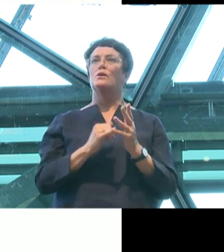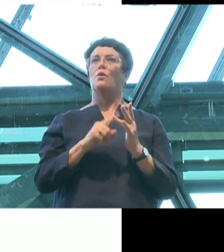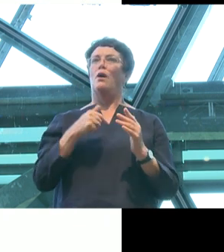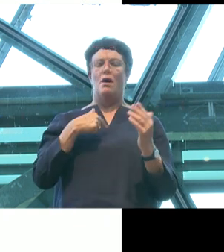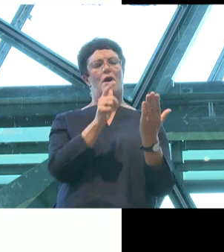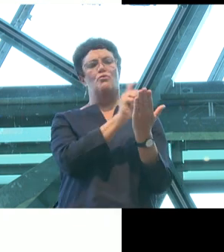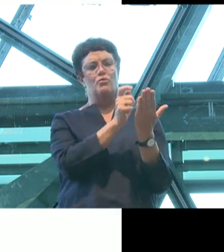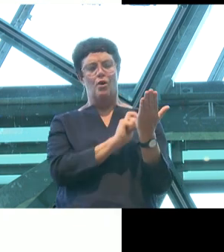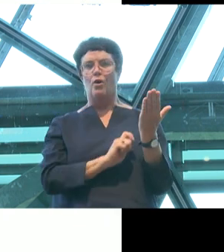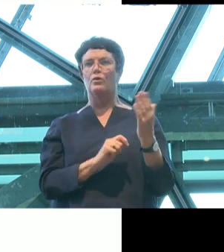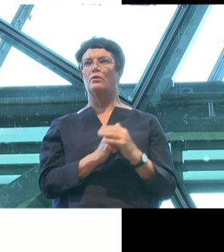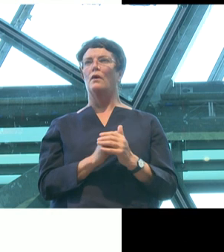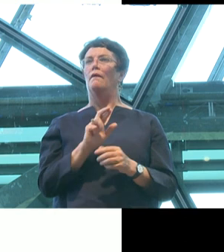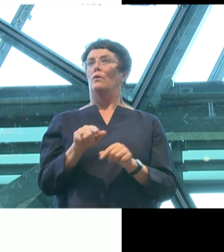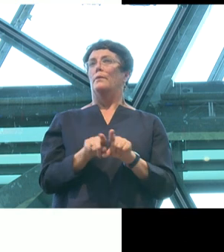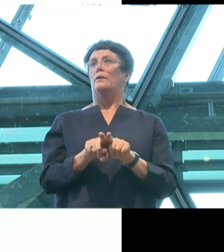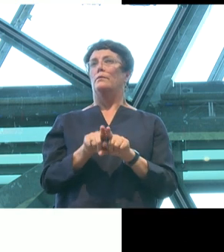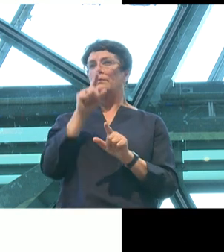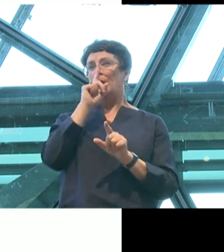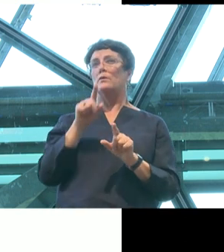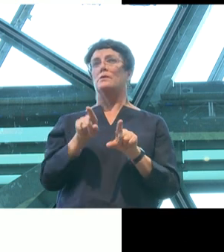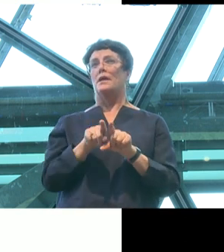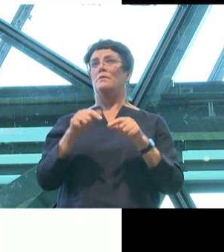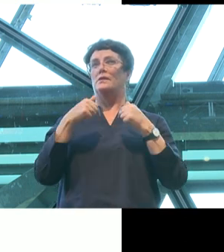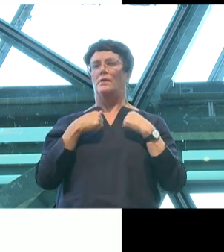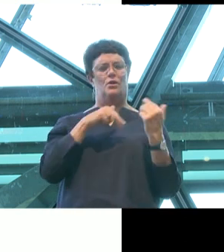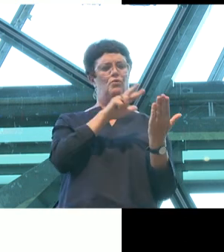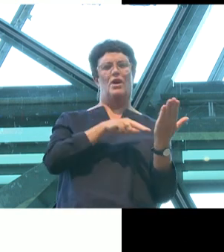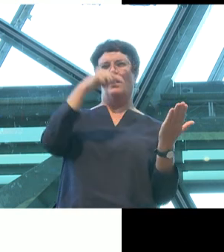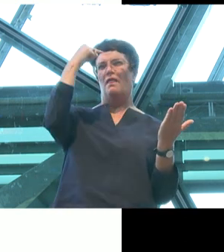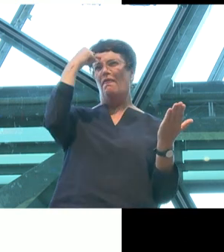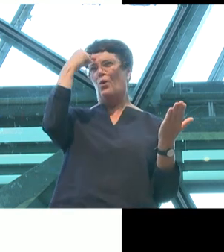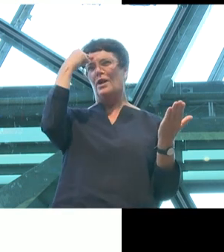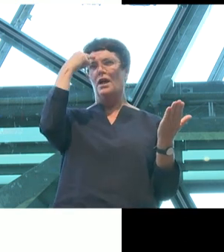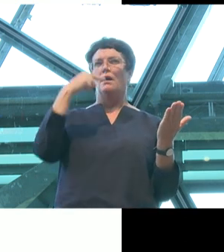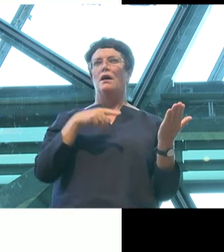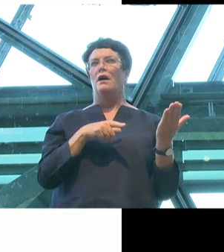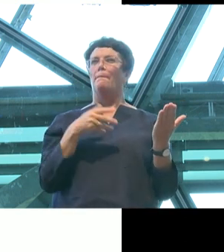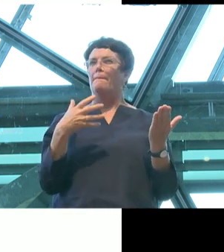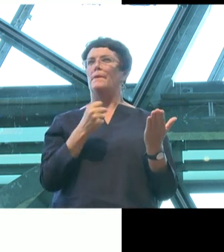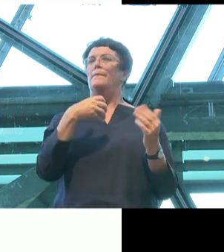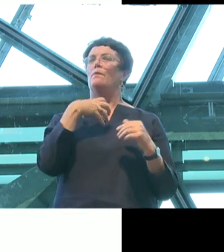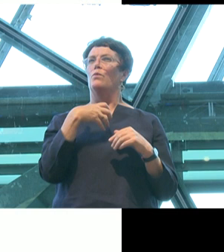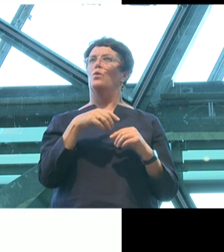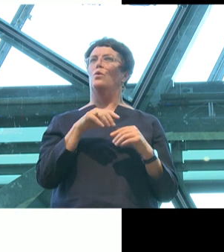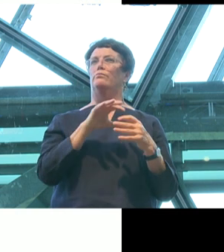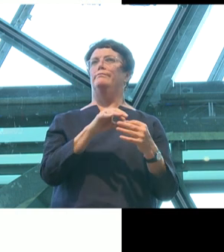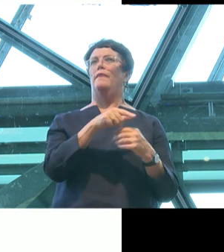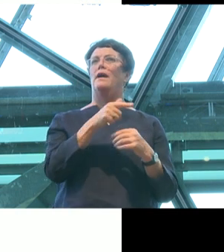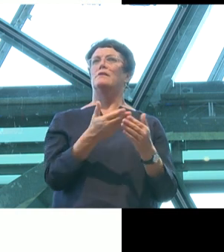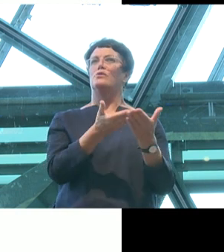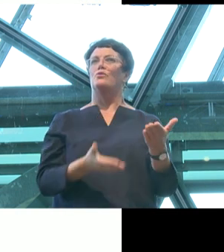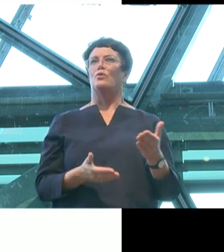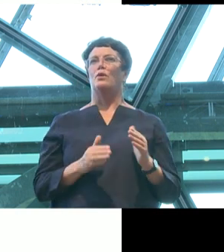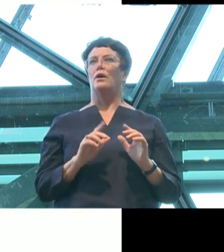the stories about Safe Schools and suspected, rightly, that there must be more to the story. I also wrote it for people